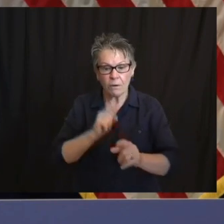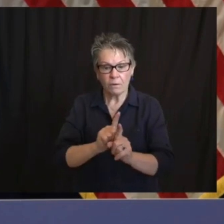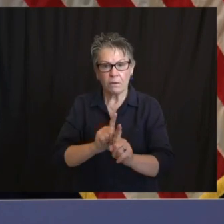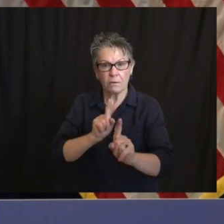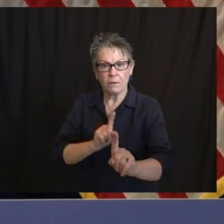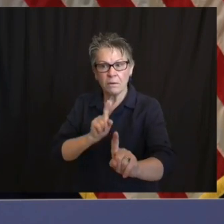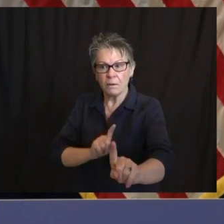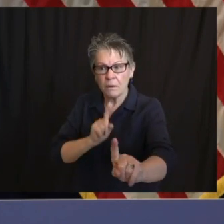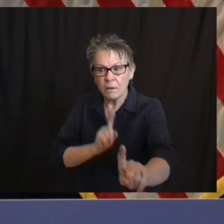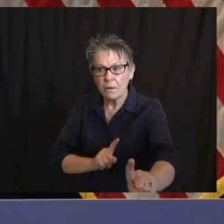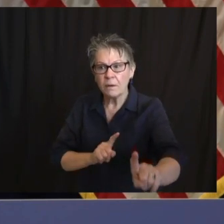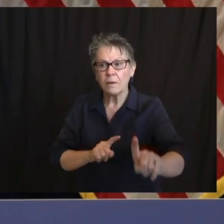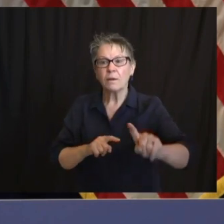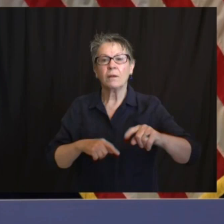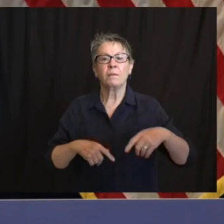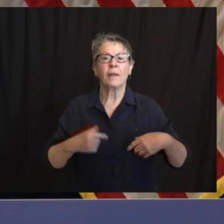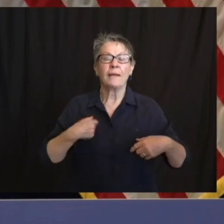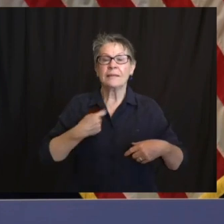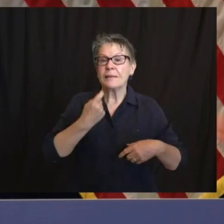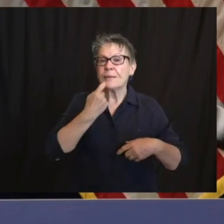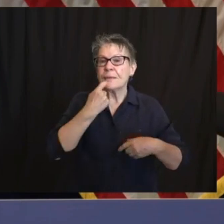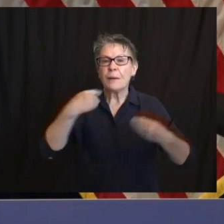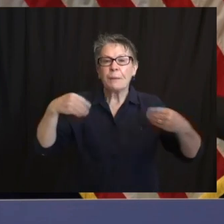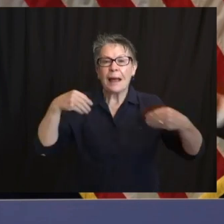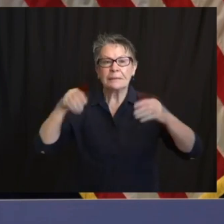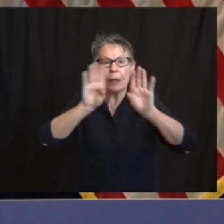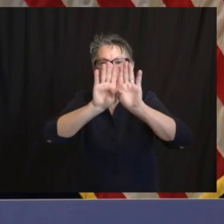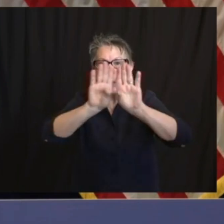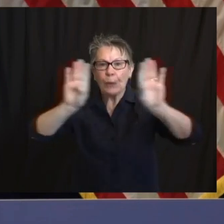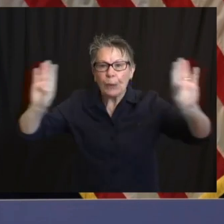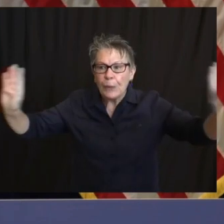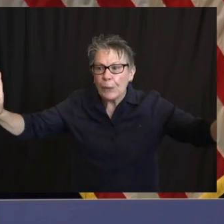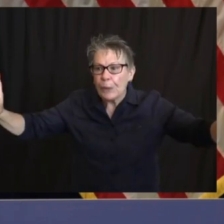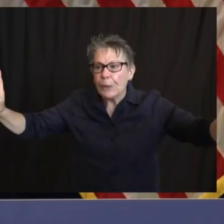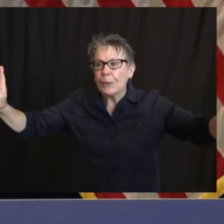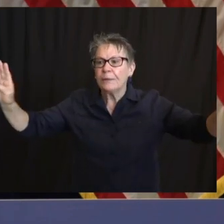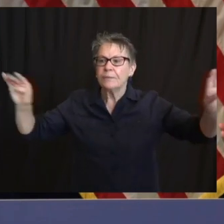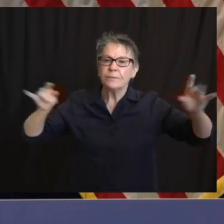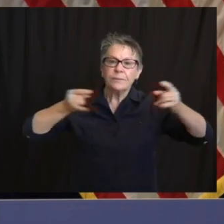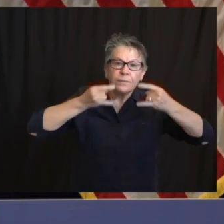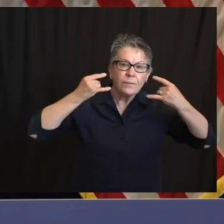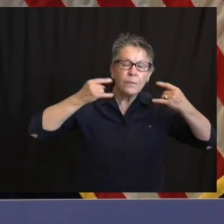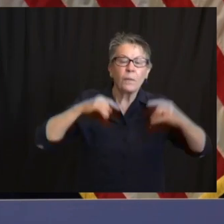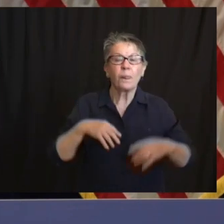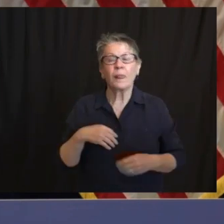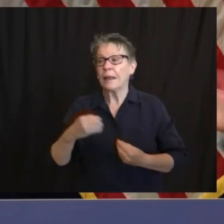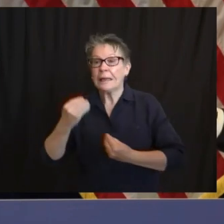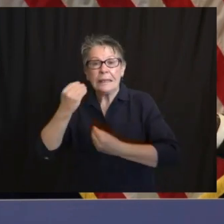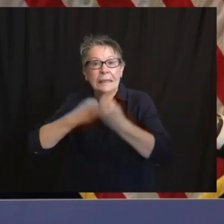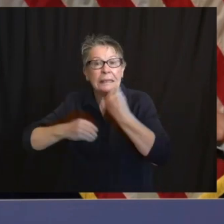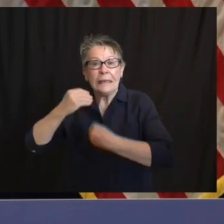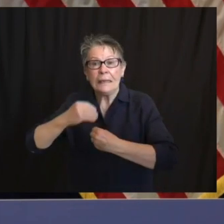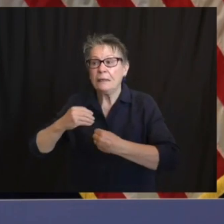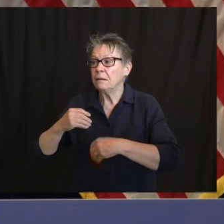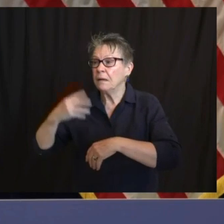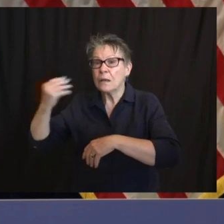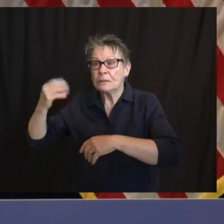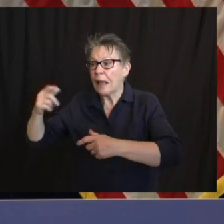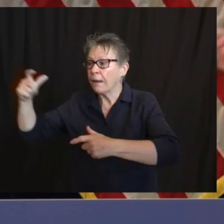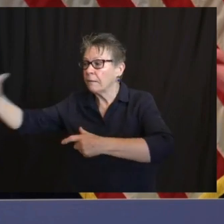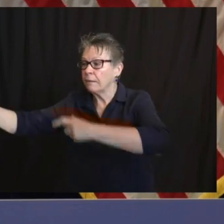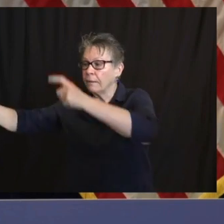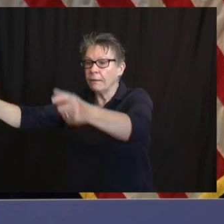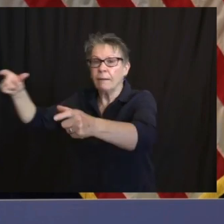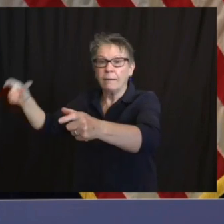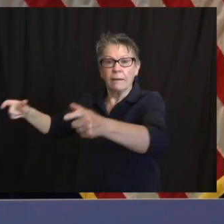restaurants, outdoor dining will have some of the elements that we've spoken to, social distancing, the distance between tables, pardon me,